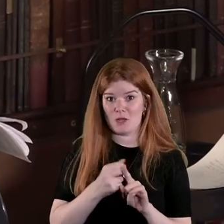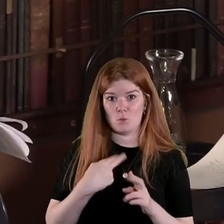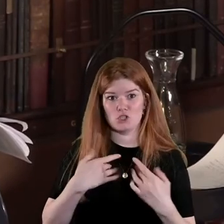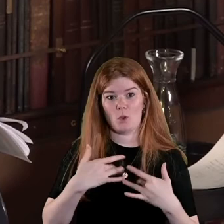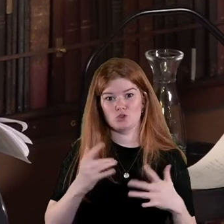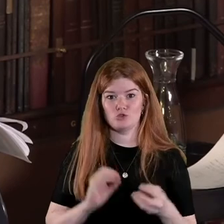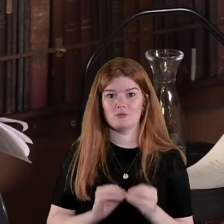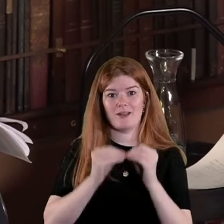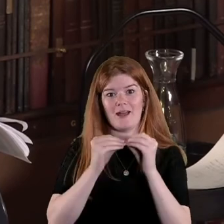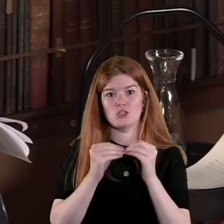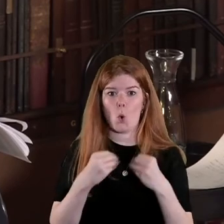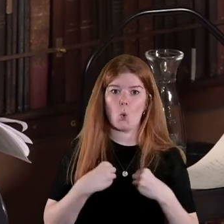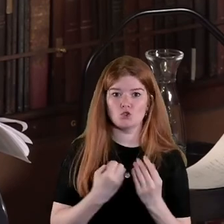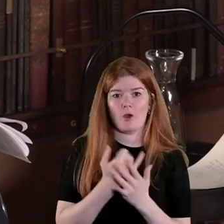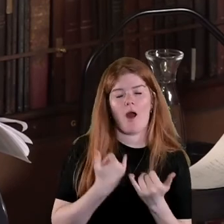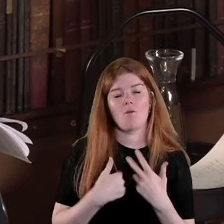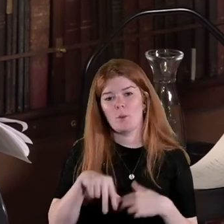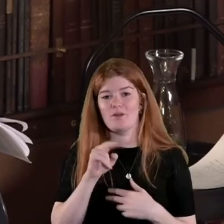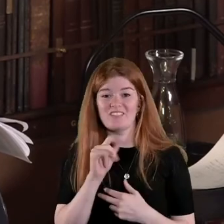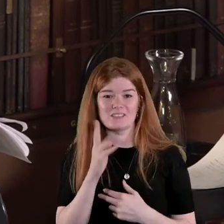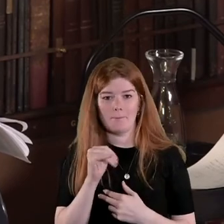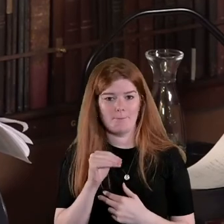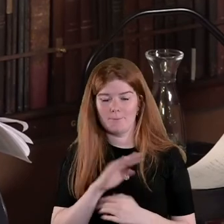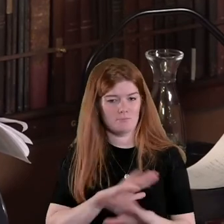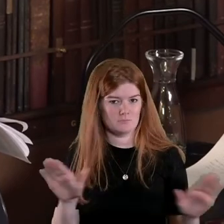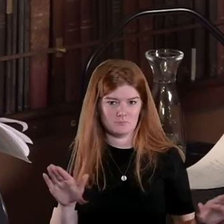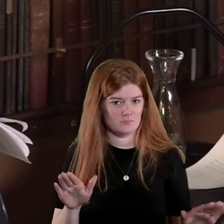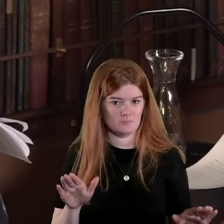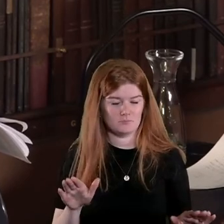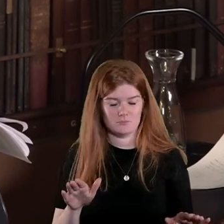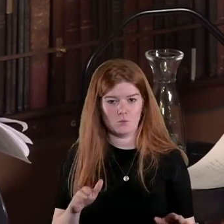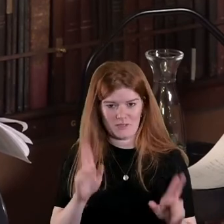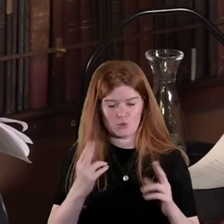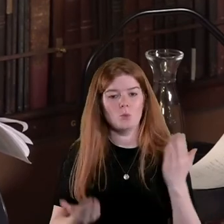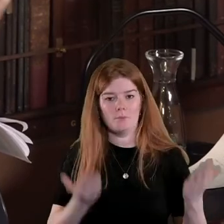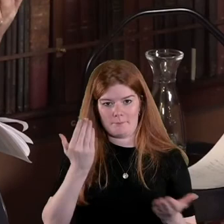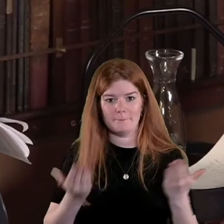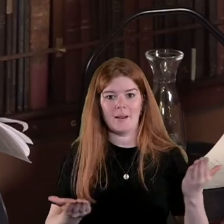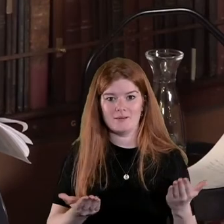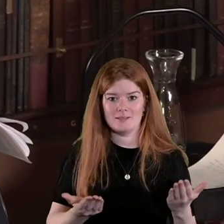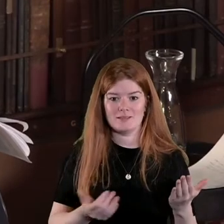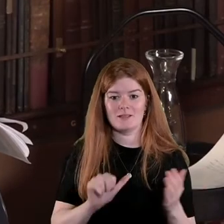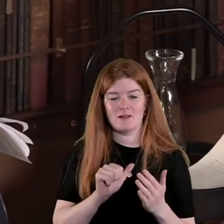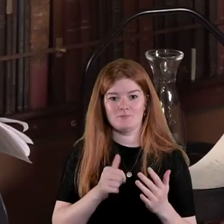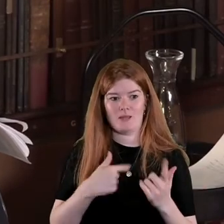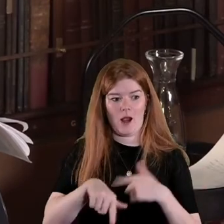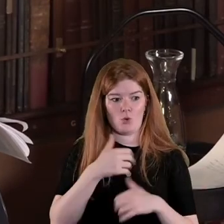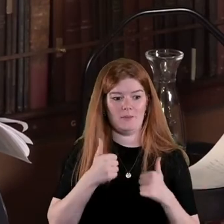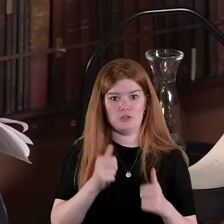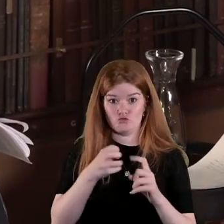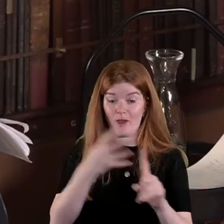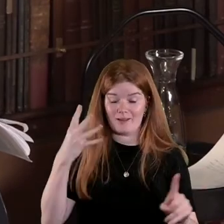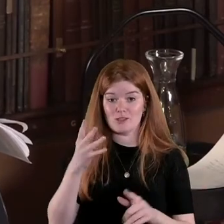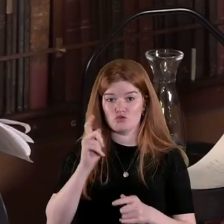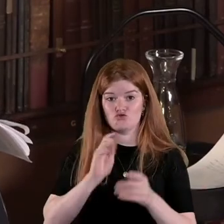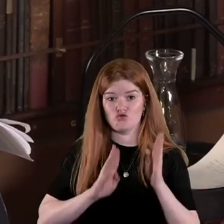trying to create a narrative of victimhood you know it's about balancing I suppose that question of agency with the trauma